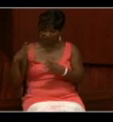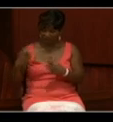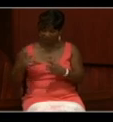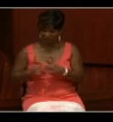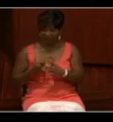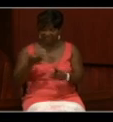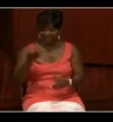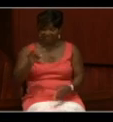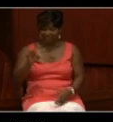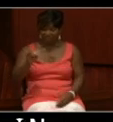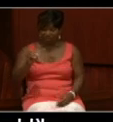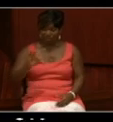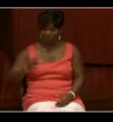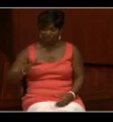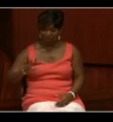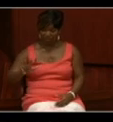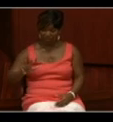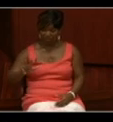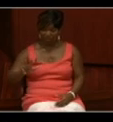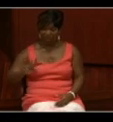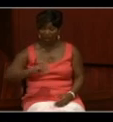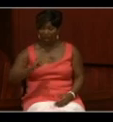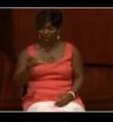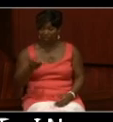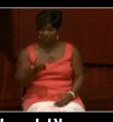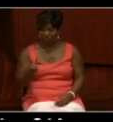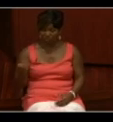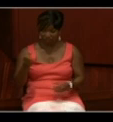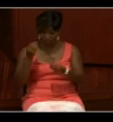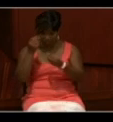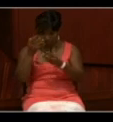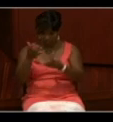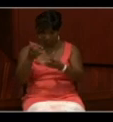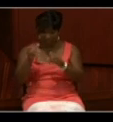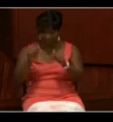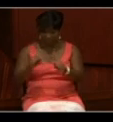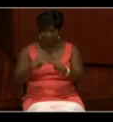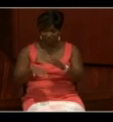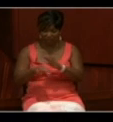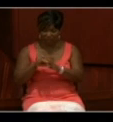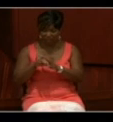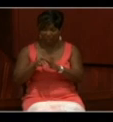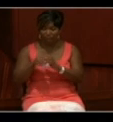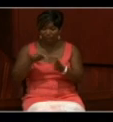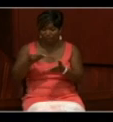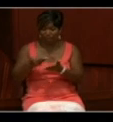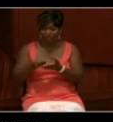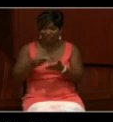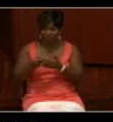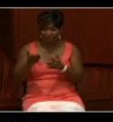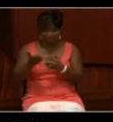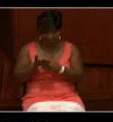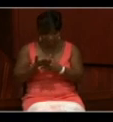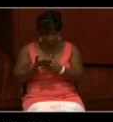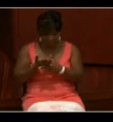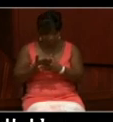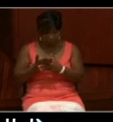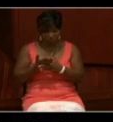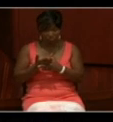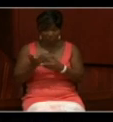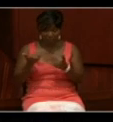Prior to this time frame, other sources of information can be found in pension files, Navy pension files, which are now